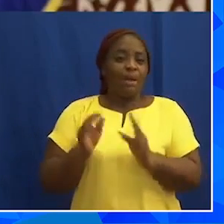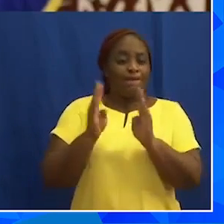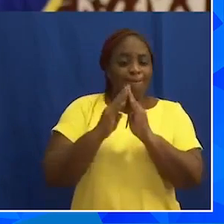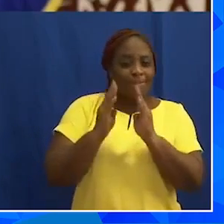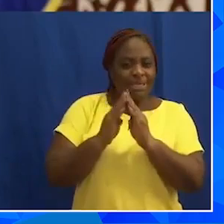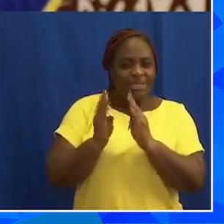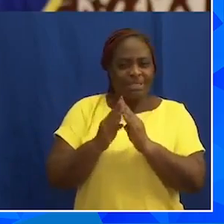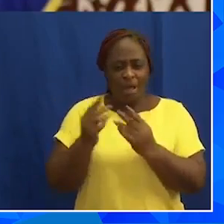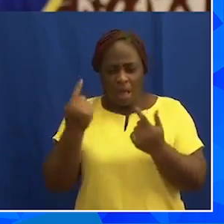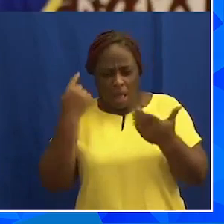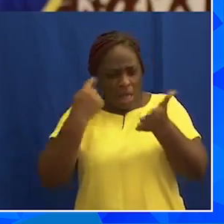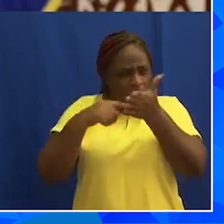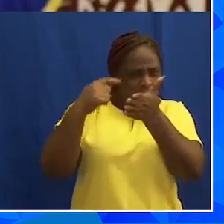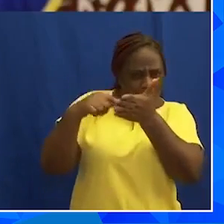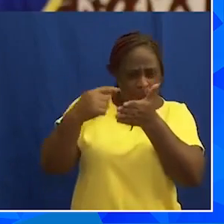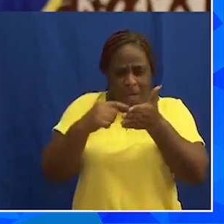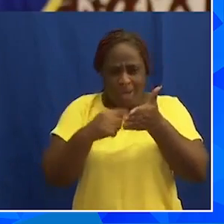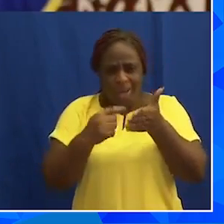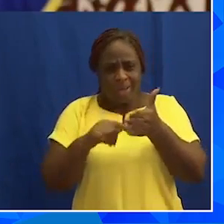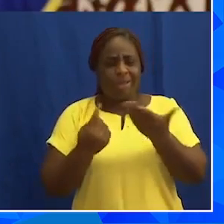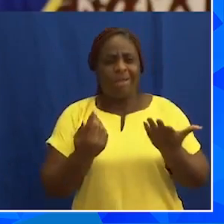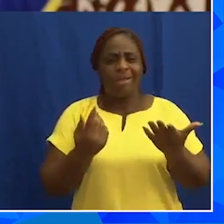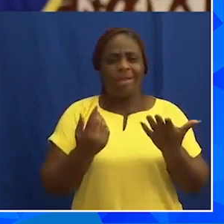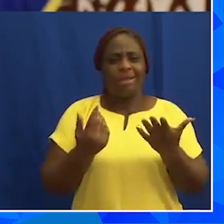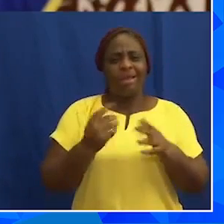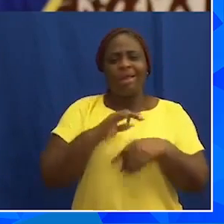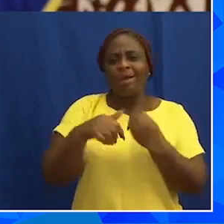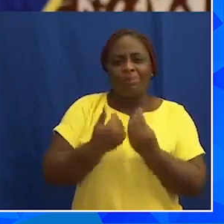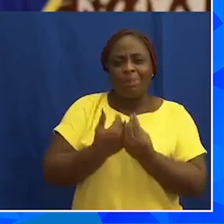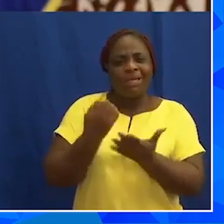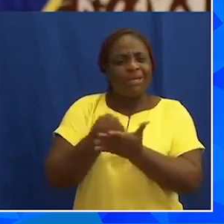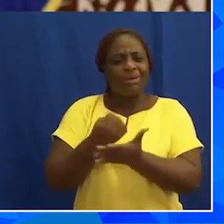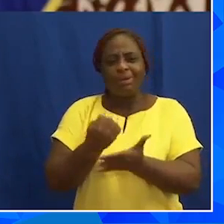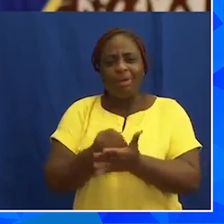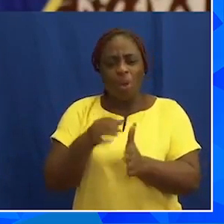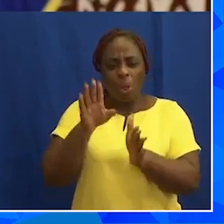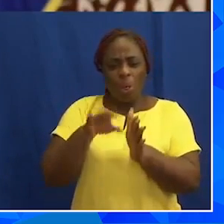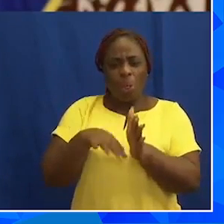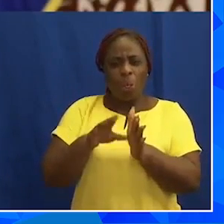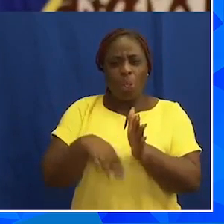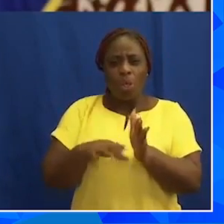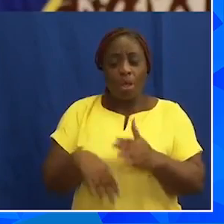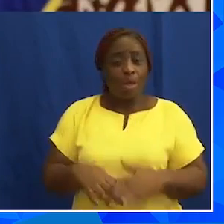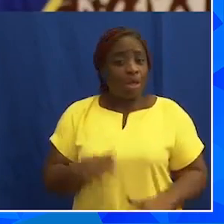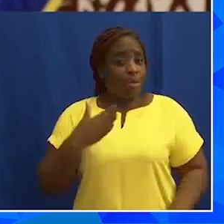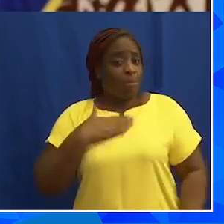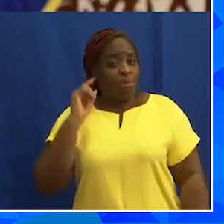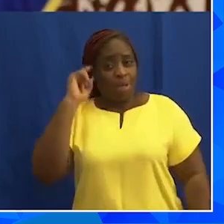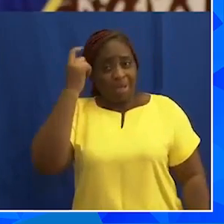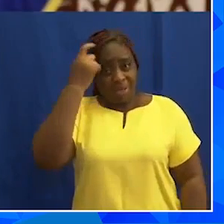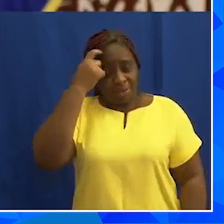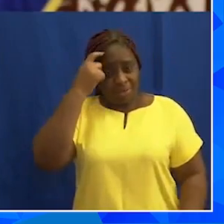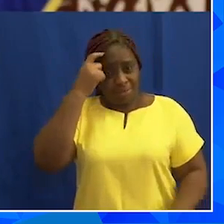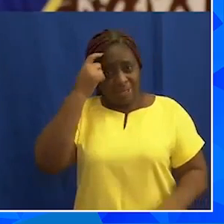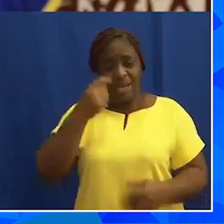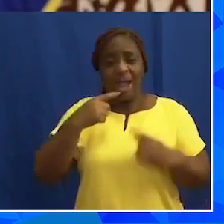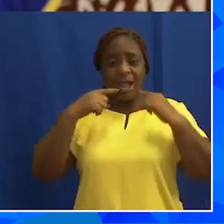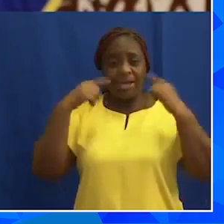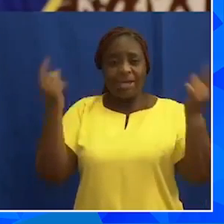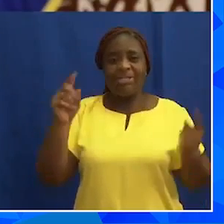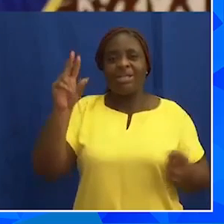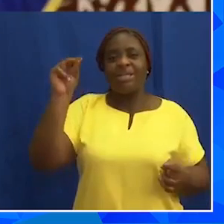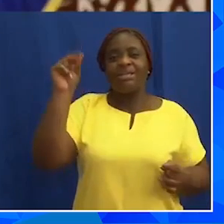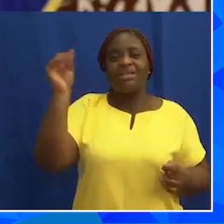recognizing the deteriorating macro economy, my government announced a 30 percent cut